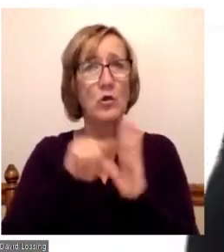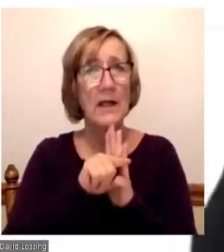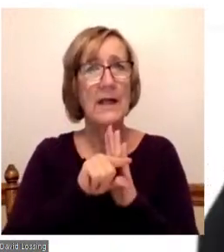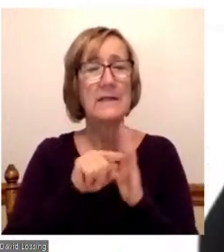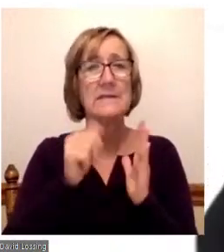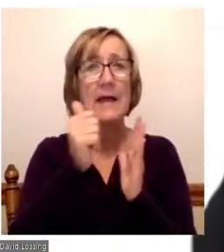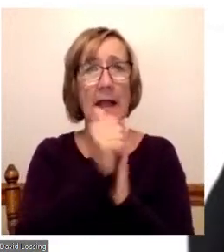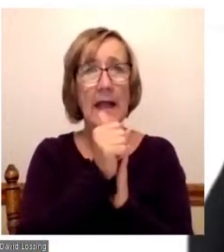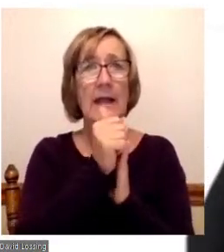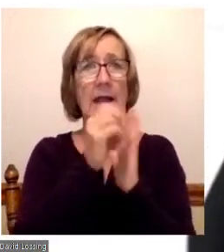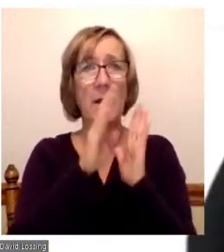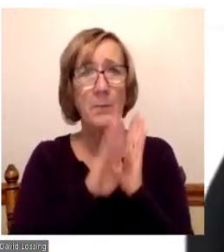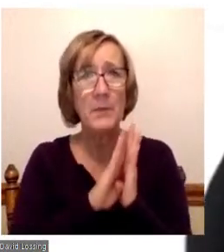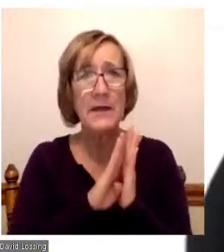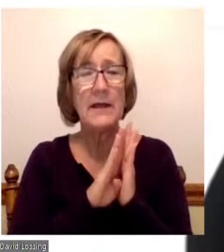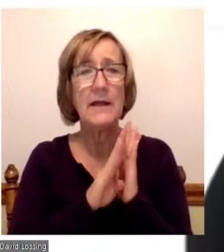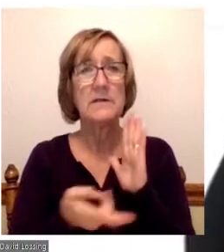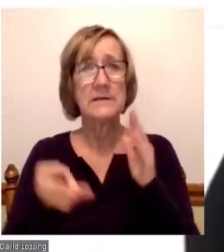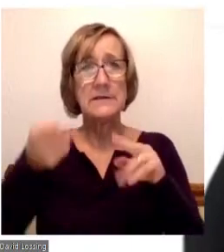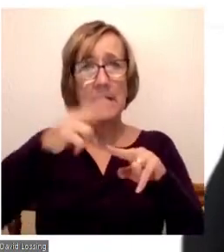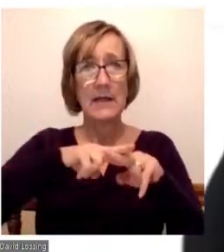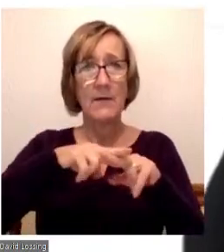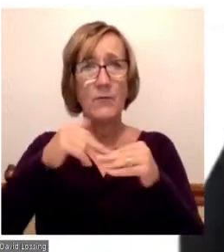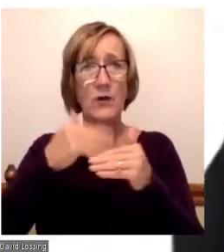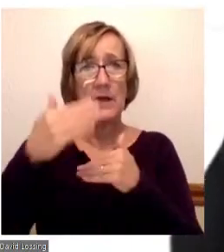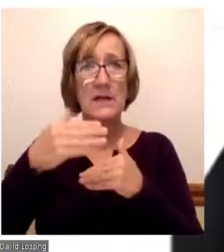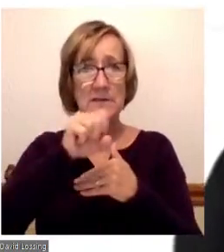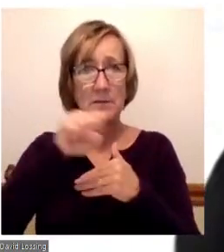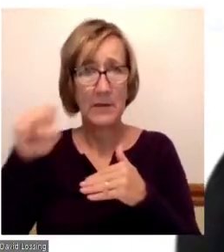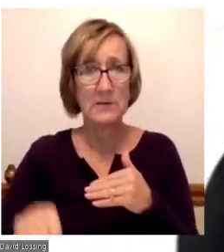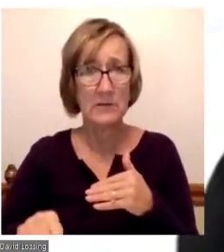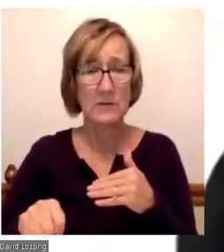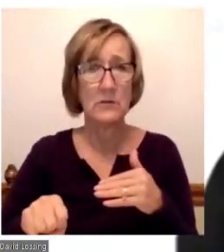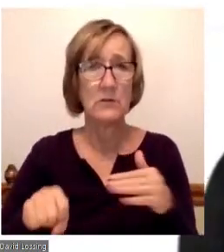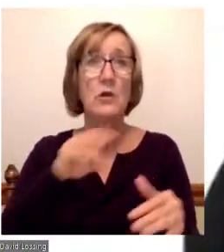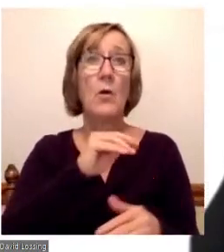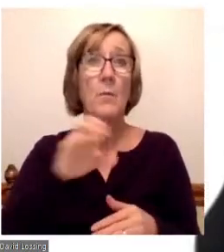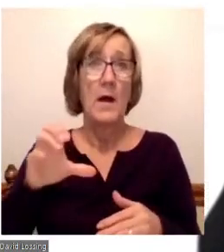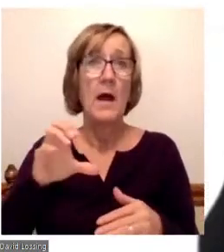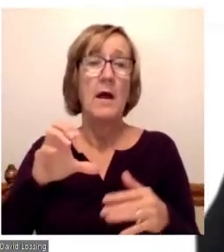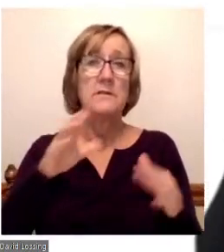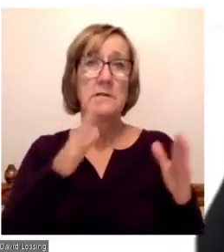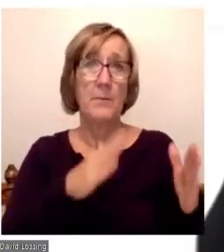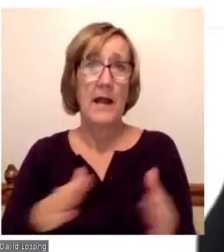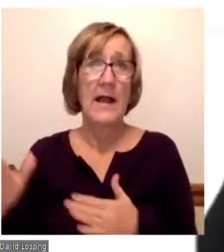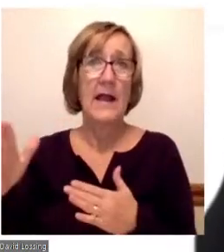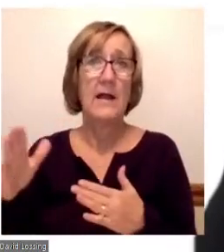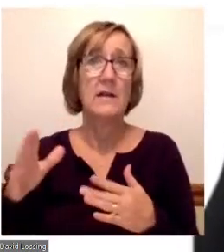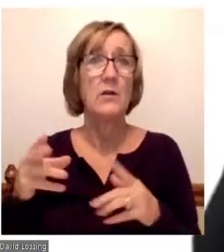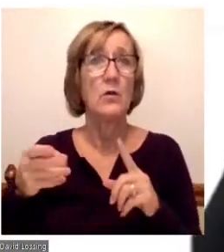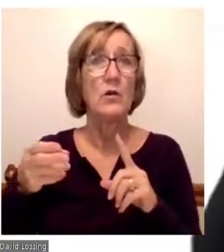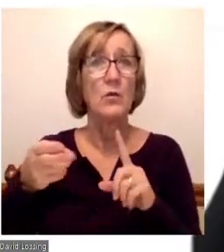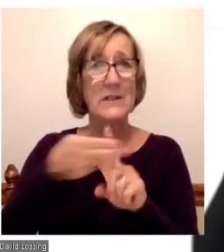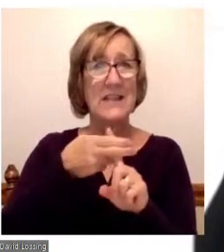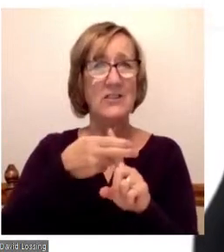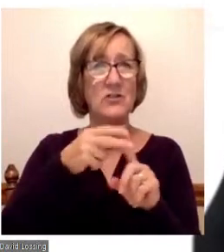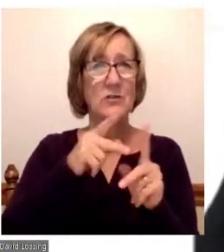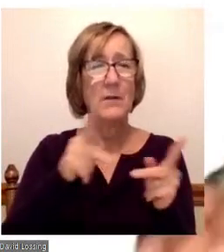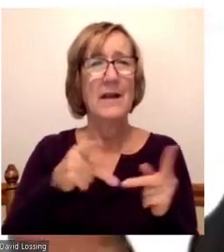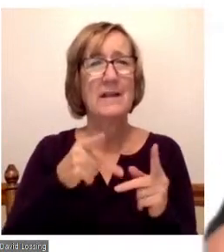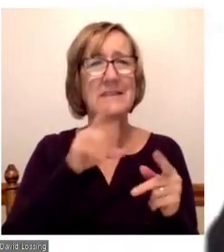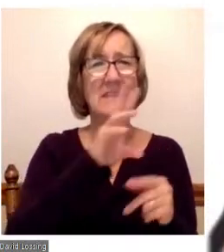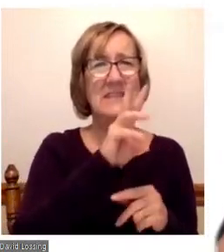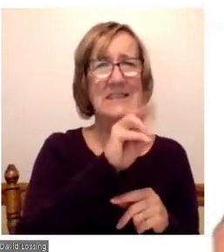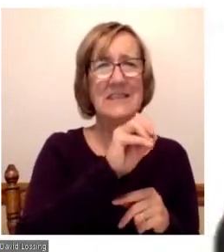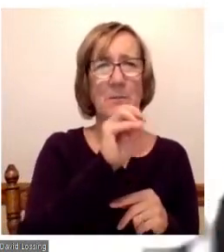in the next semester. And Mott's current retention rate now is 60% for full-time and